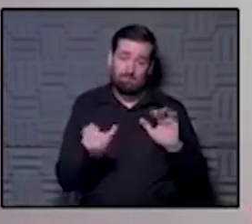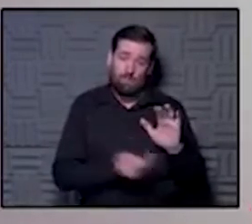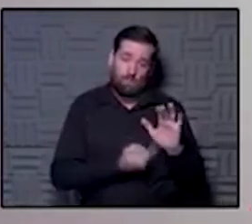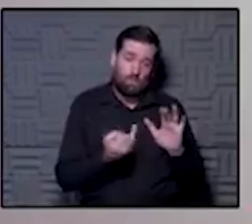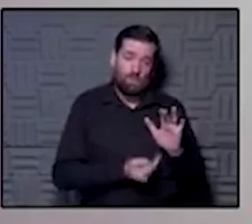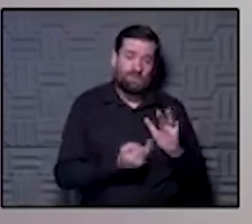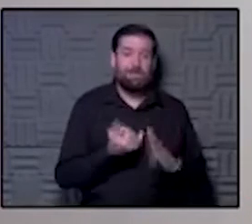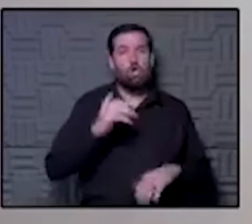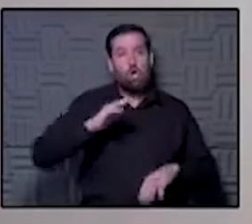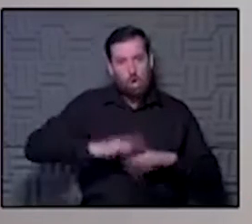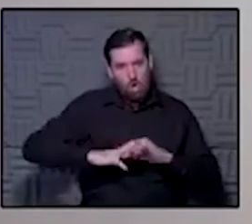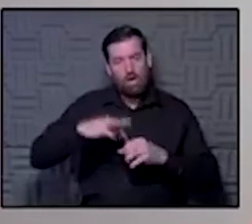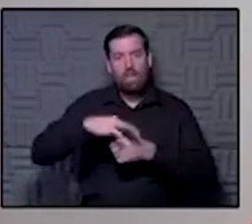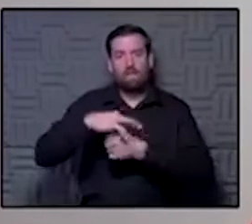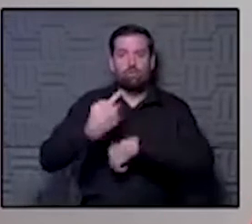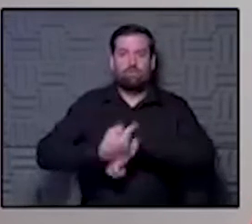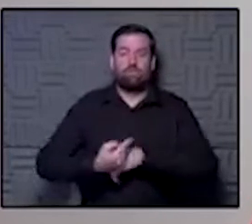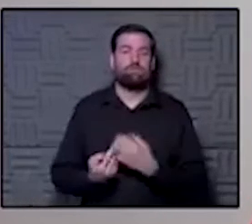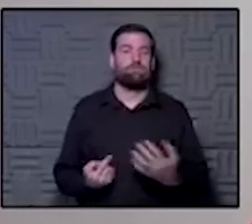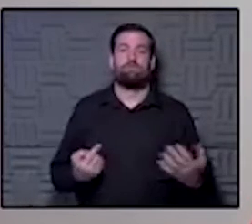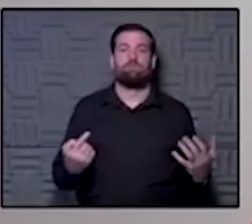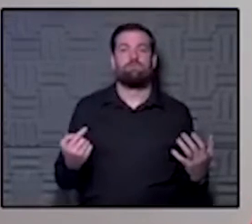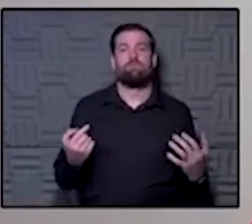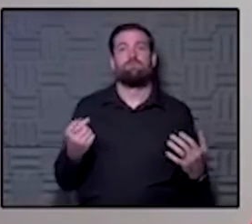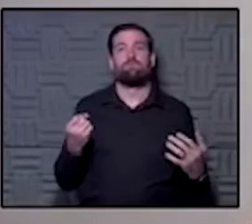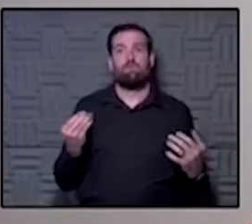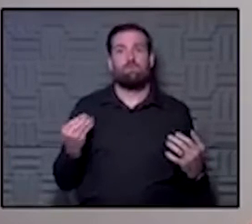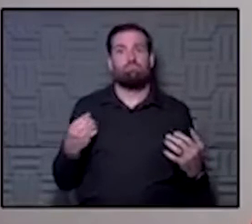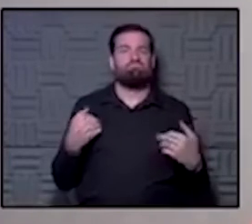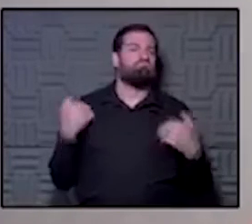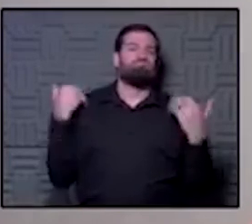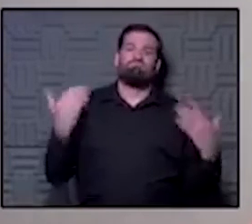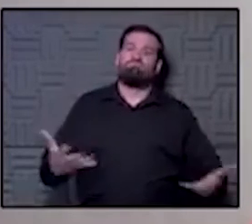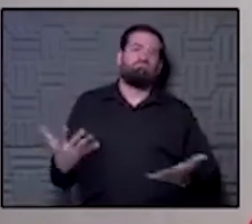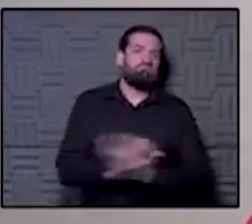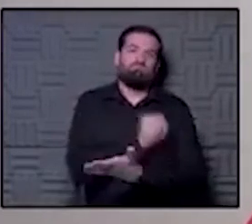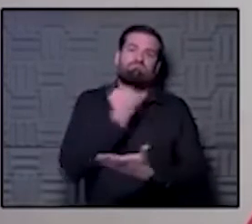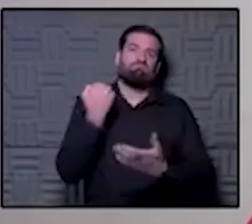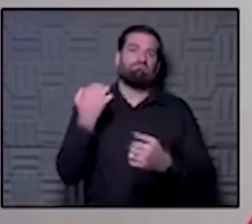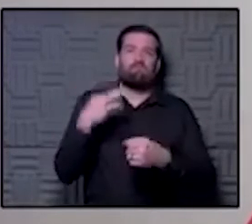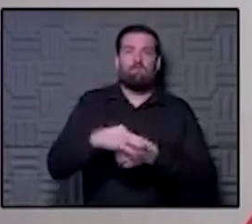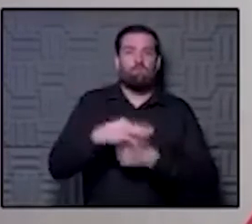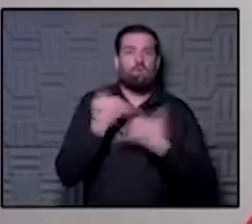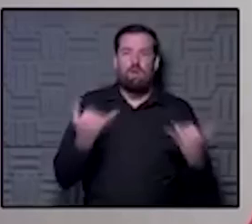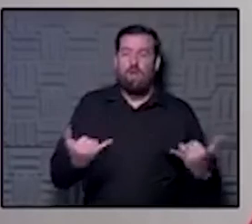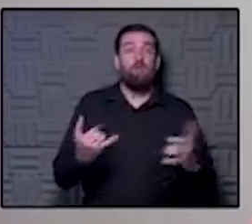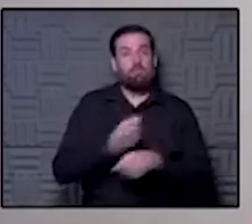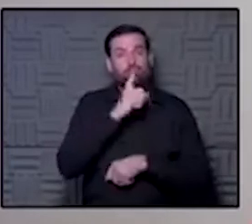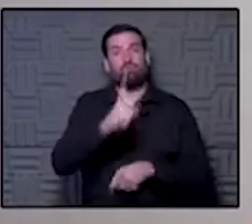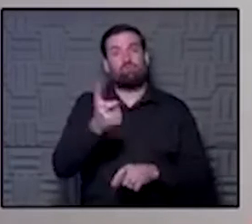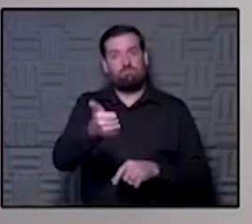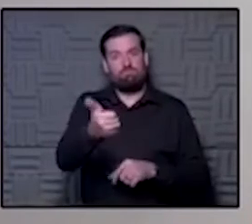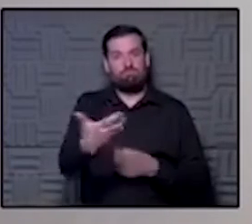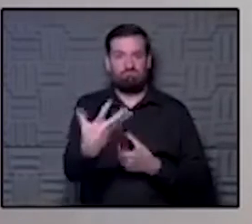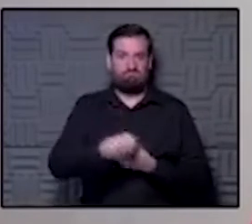on election day. So all the more reason to just go ahead and vote now. So you make sure that your vote is counted.